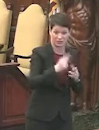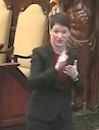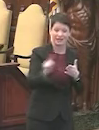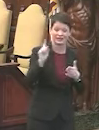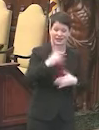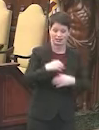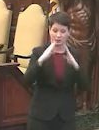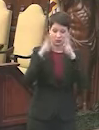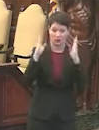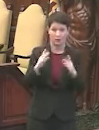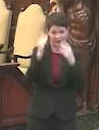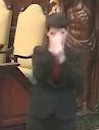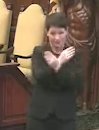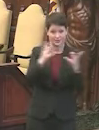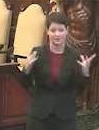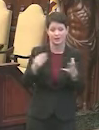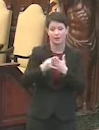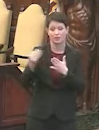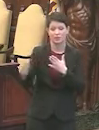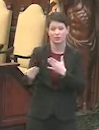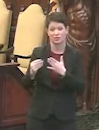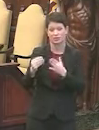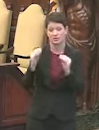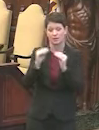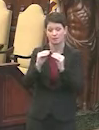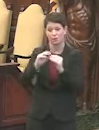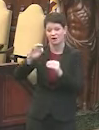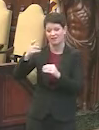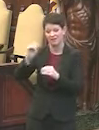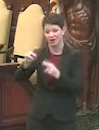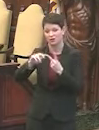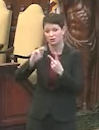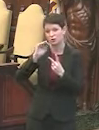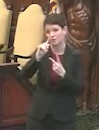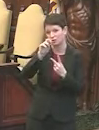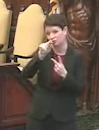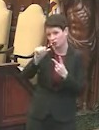Last week, the White House reported that they had purchased additional doses from Pfizer and Moderna.